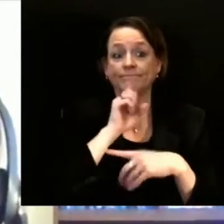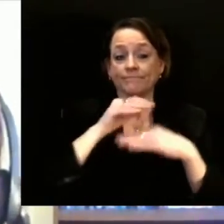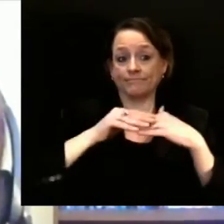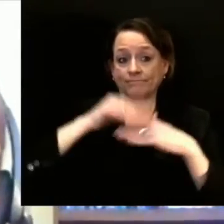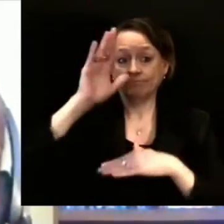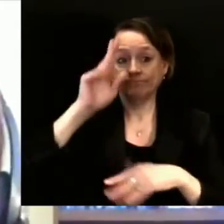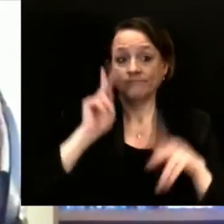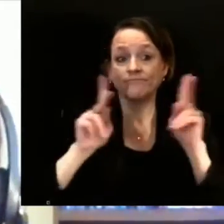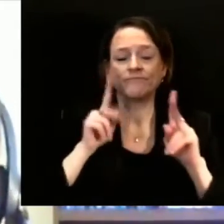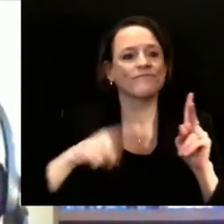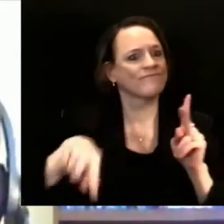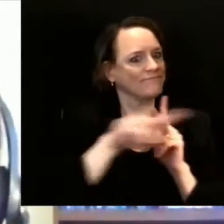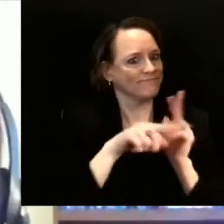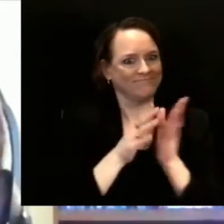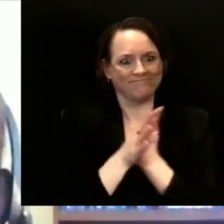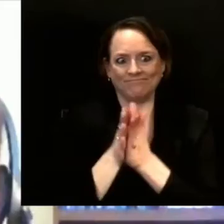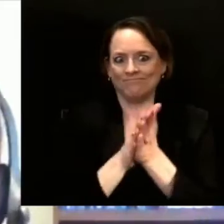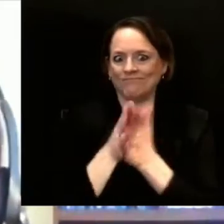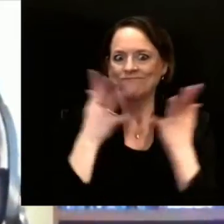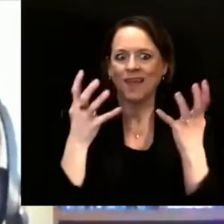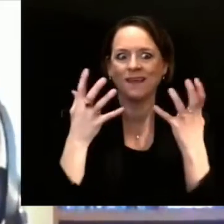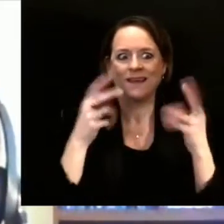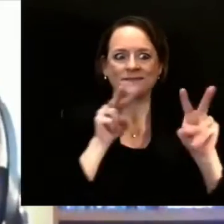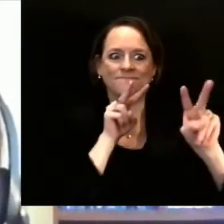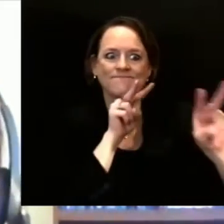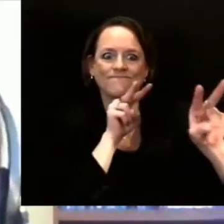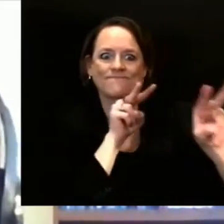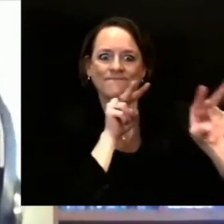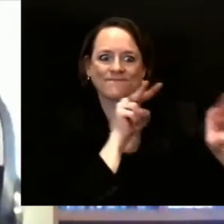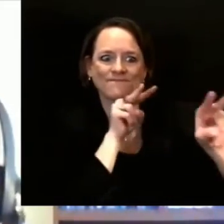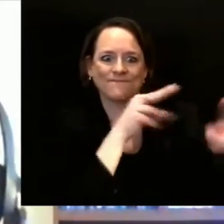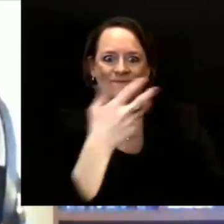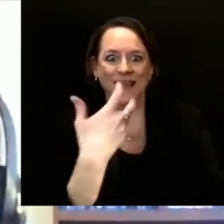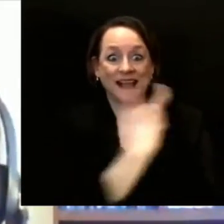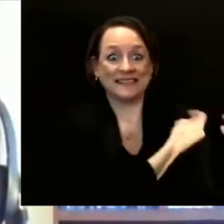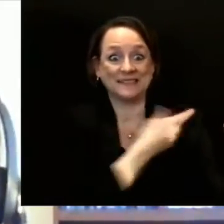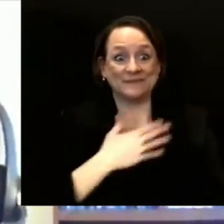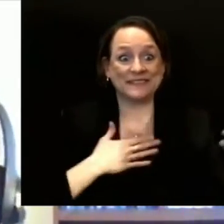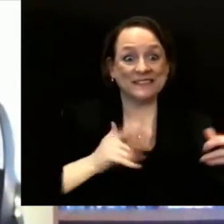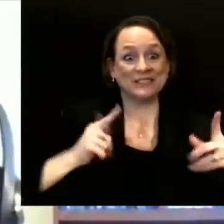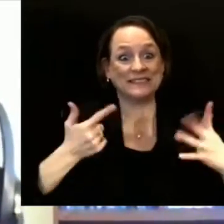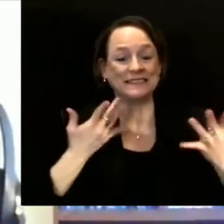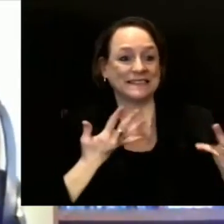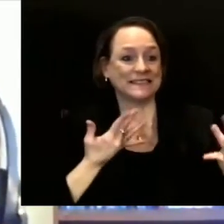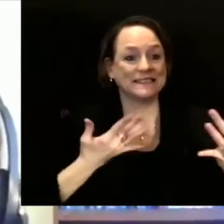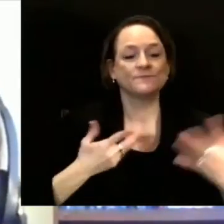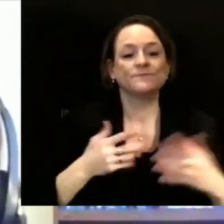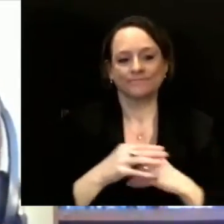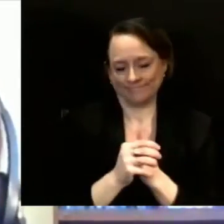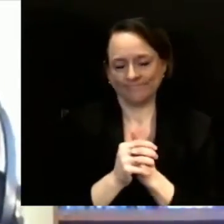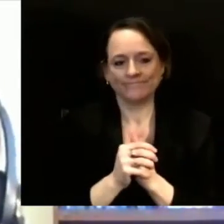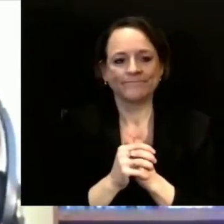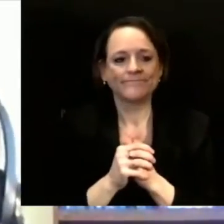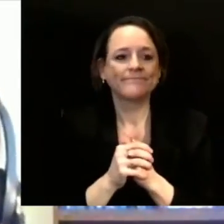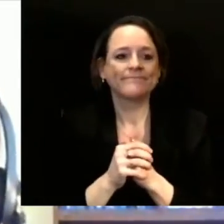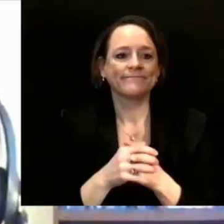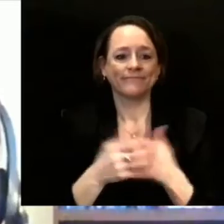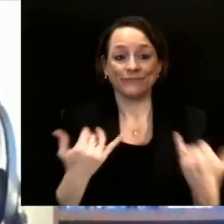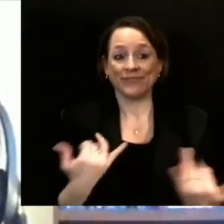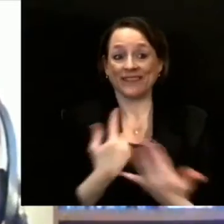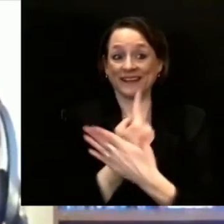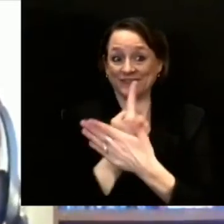are still waiting. We know not everyone can be in that first week of holding up their vaccine card.